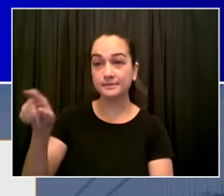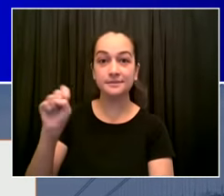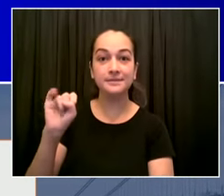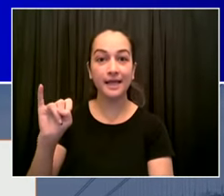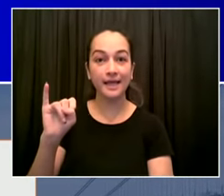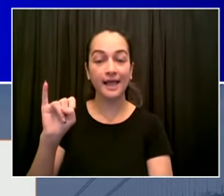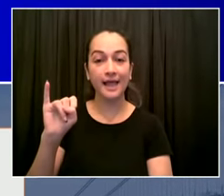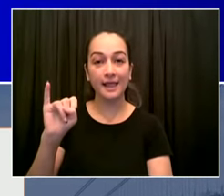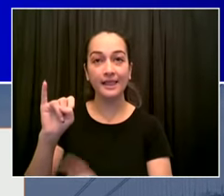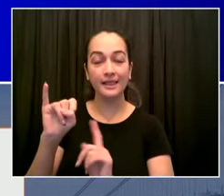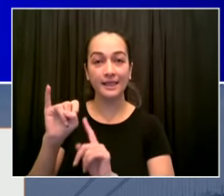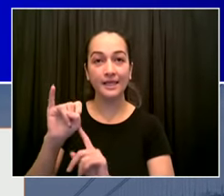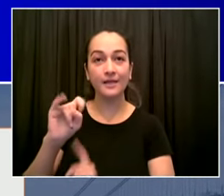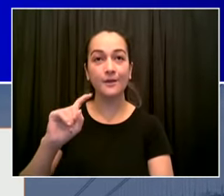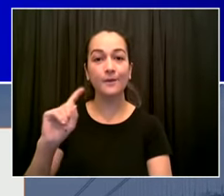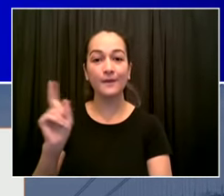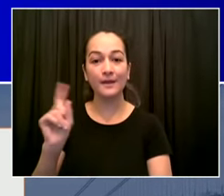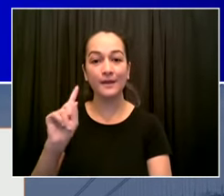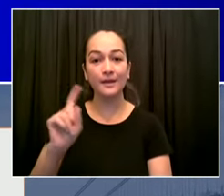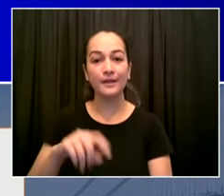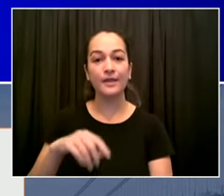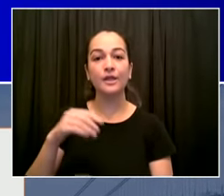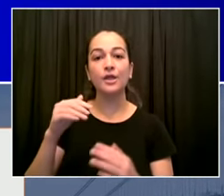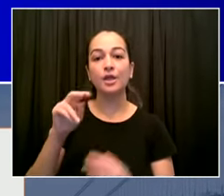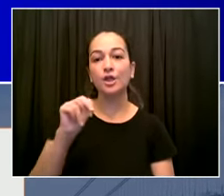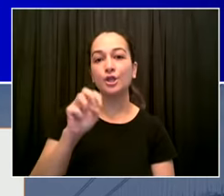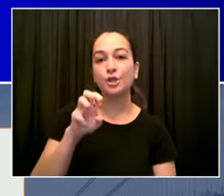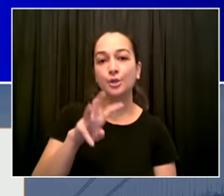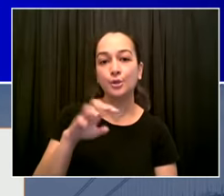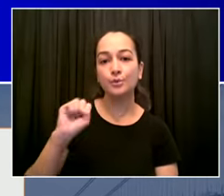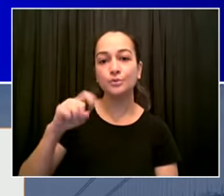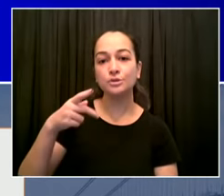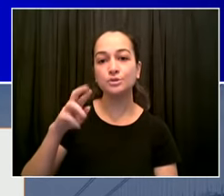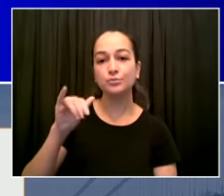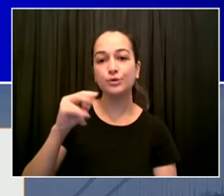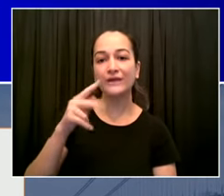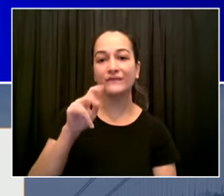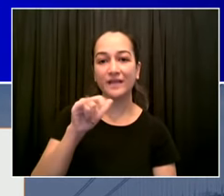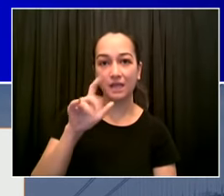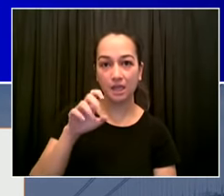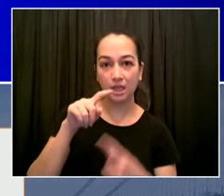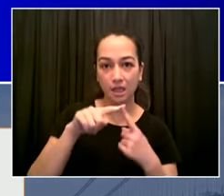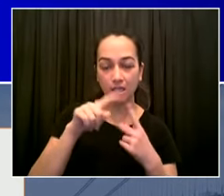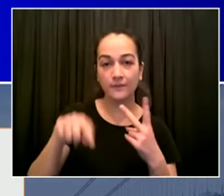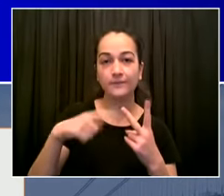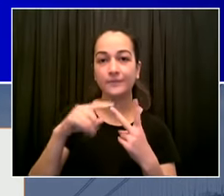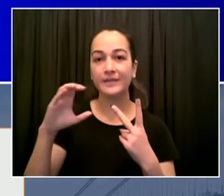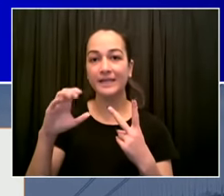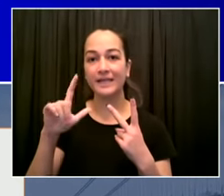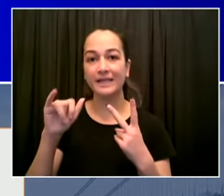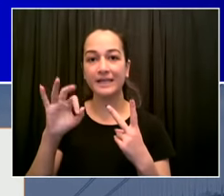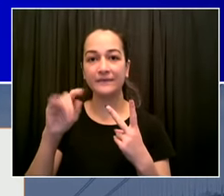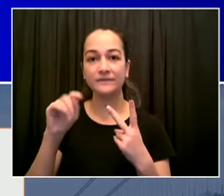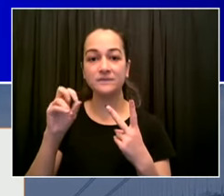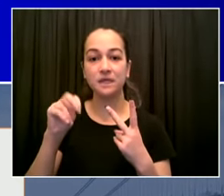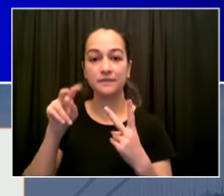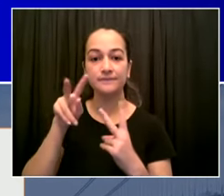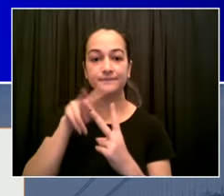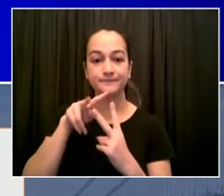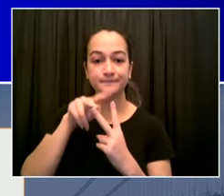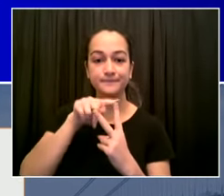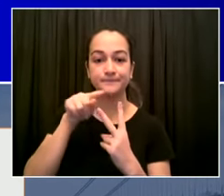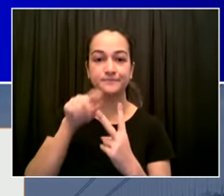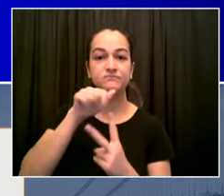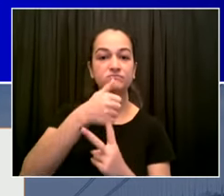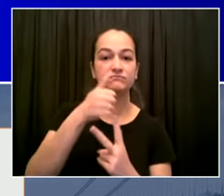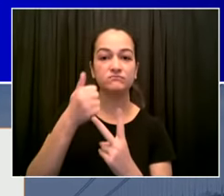springfield at staten island mall if you want to be part of this day of action to promote vaccination to get people involved to help save lives go to nyc